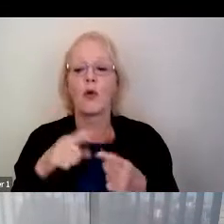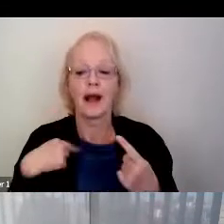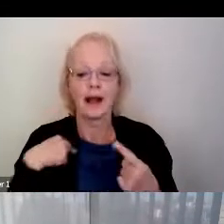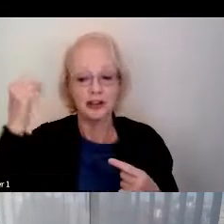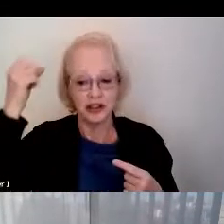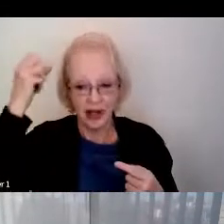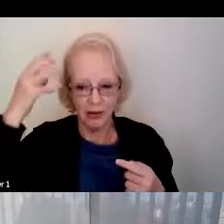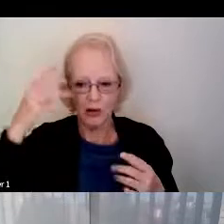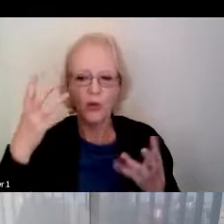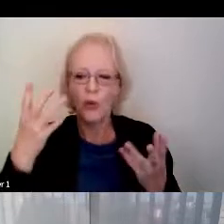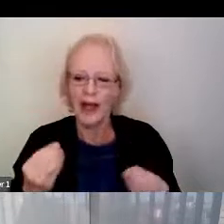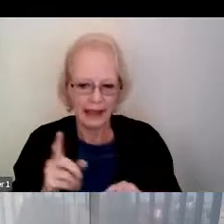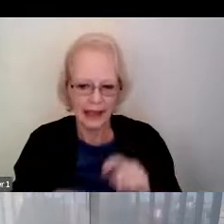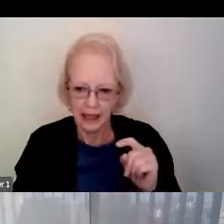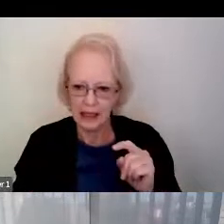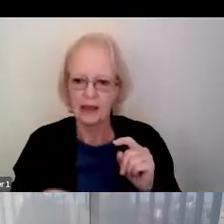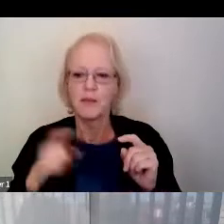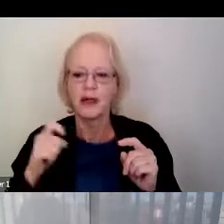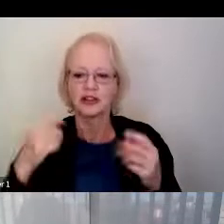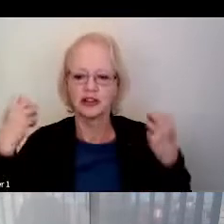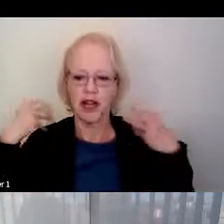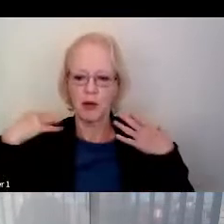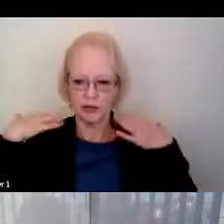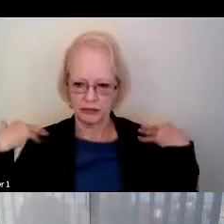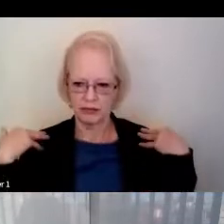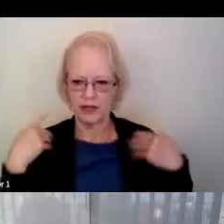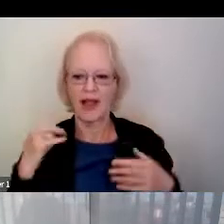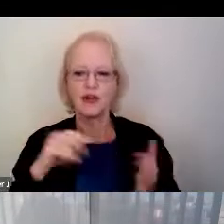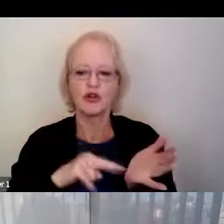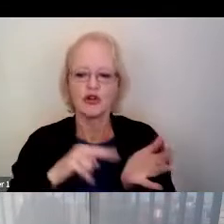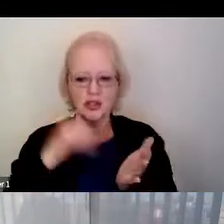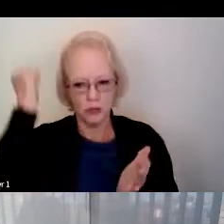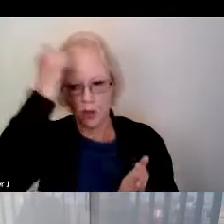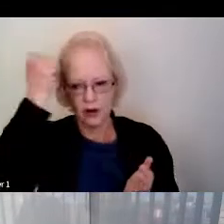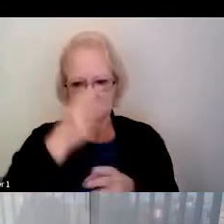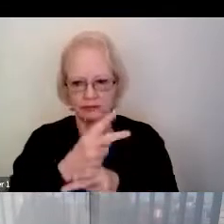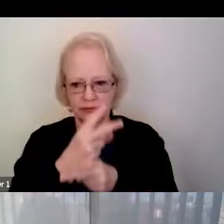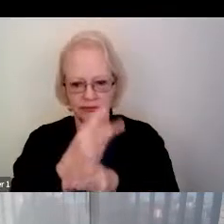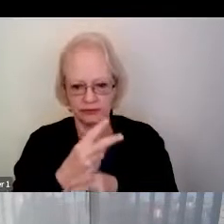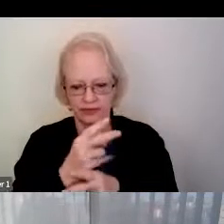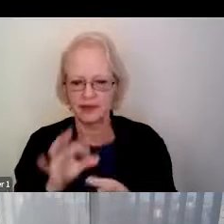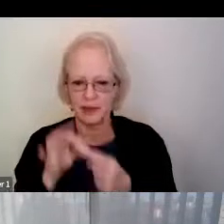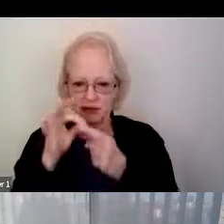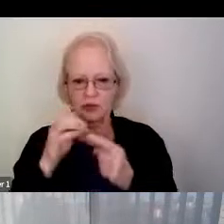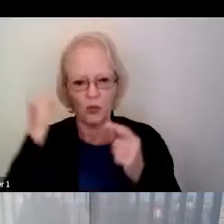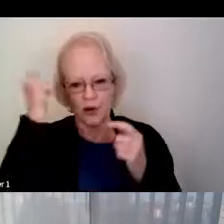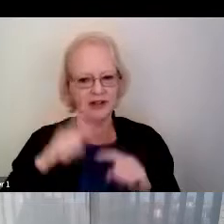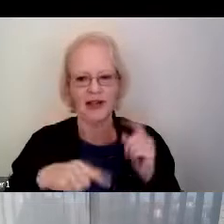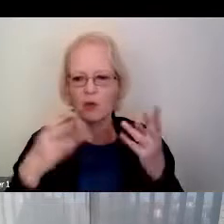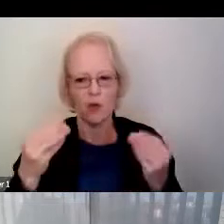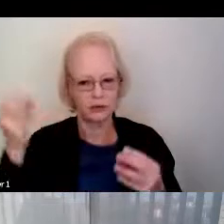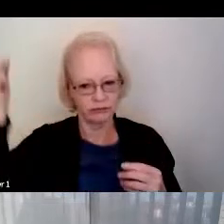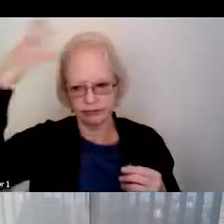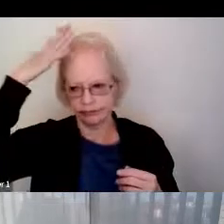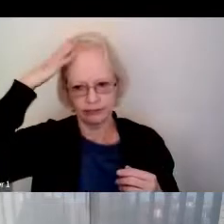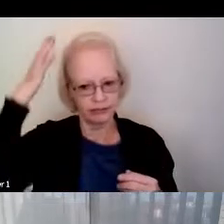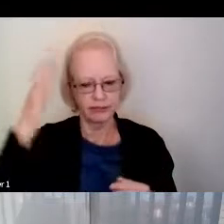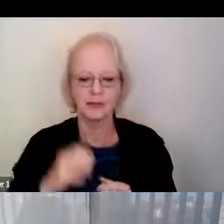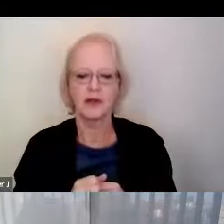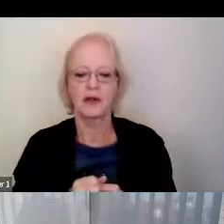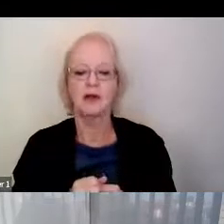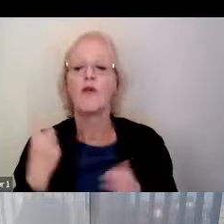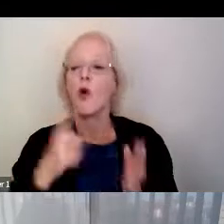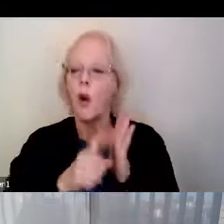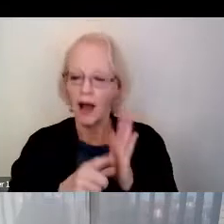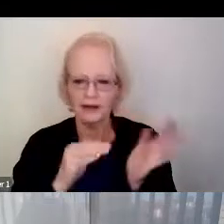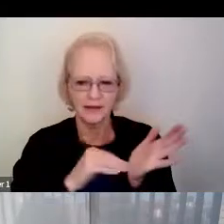to be done from the shoulders down. The nurses wash my head. It has to be done with a special treatment. Although at the beginning, the doctors did it for a while.